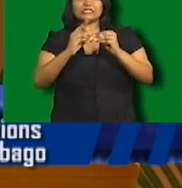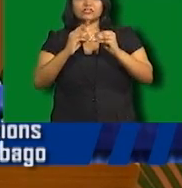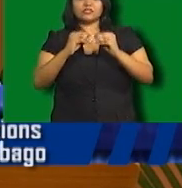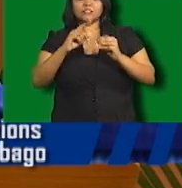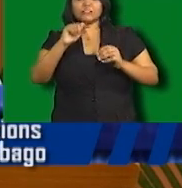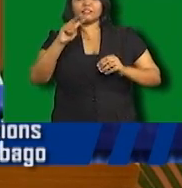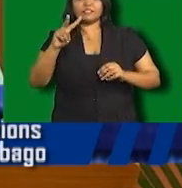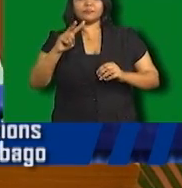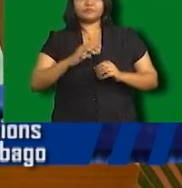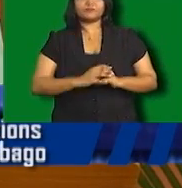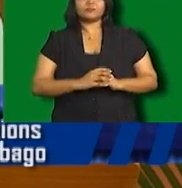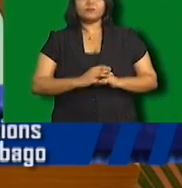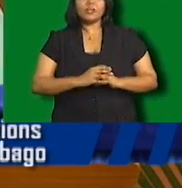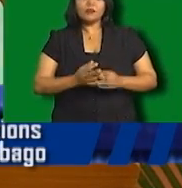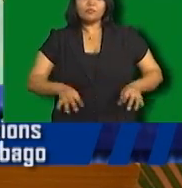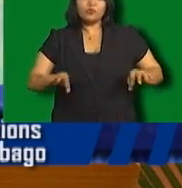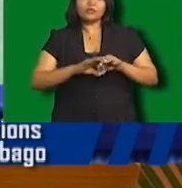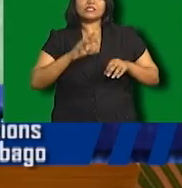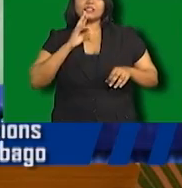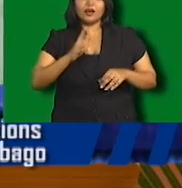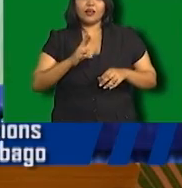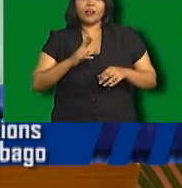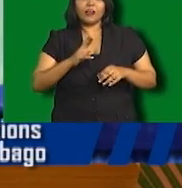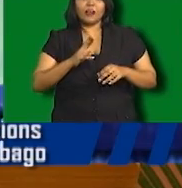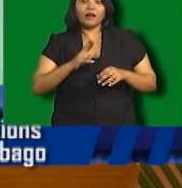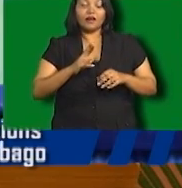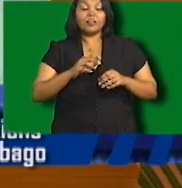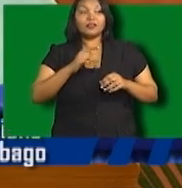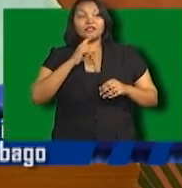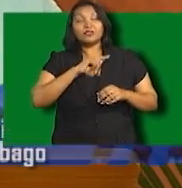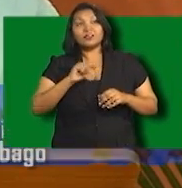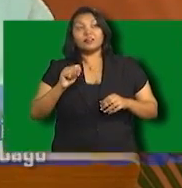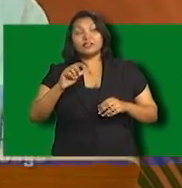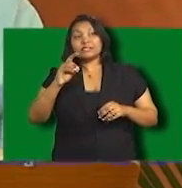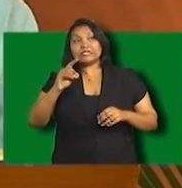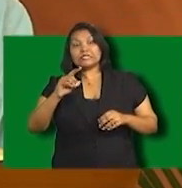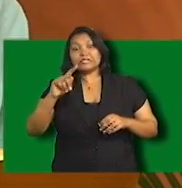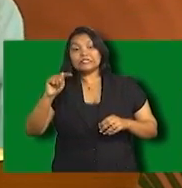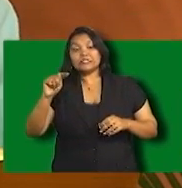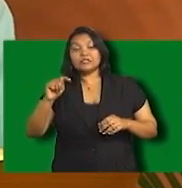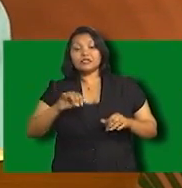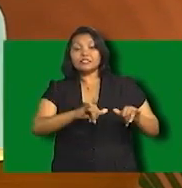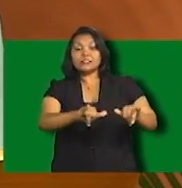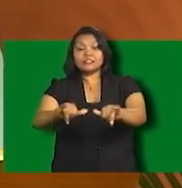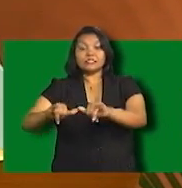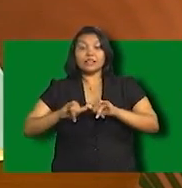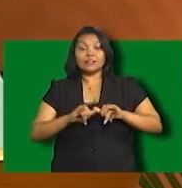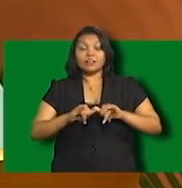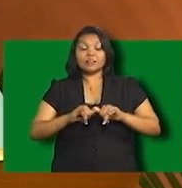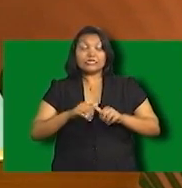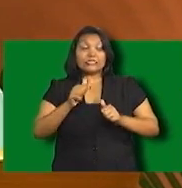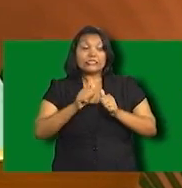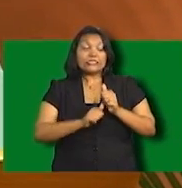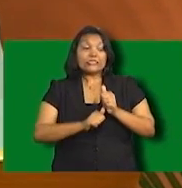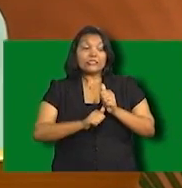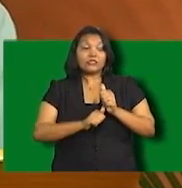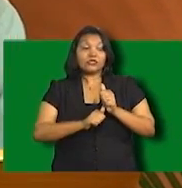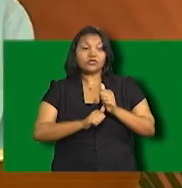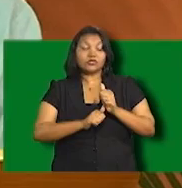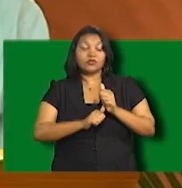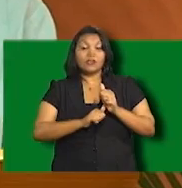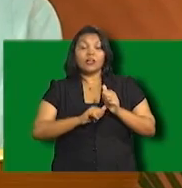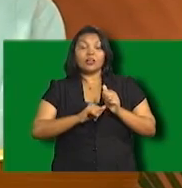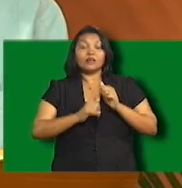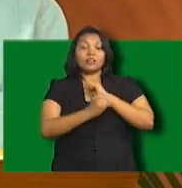specific importance is the digital terrestrial television broadcasting standard that each country will